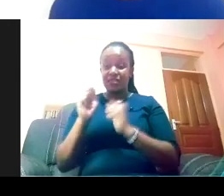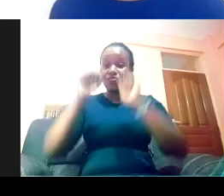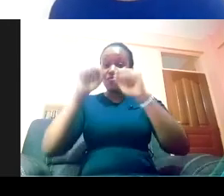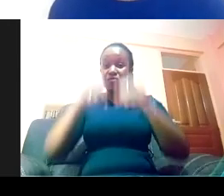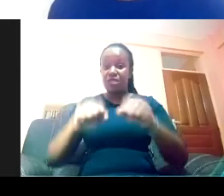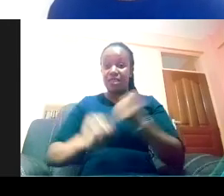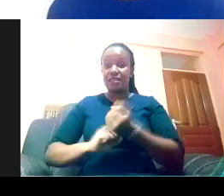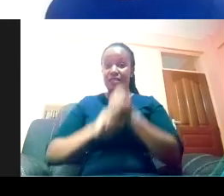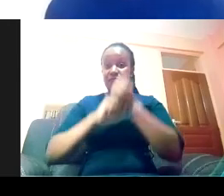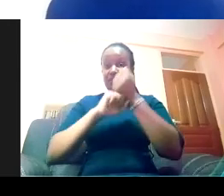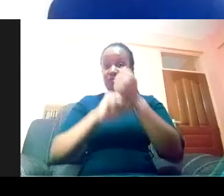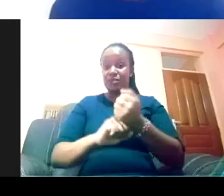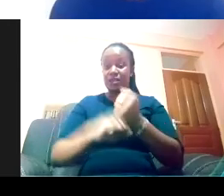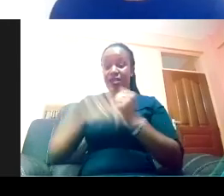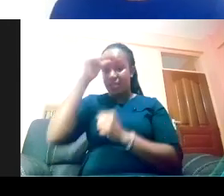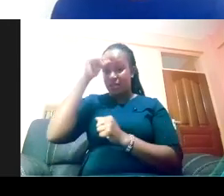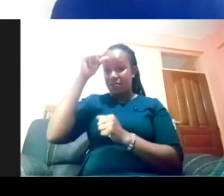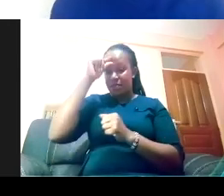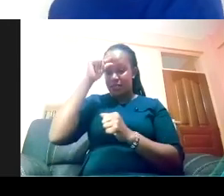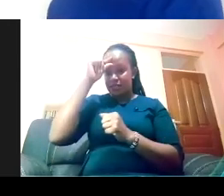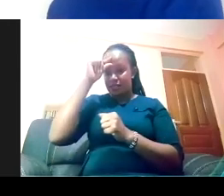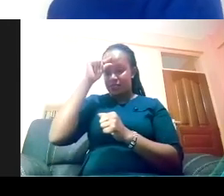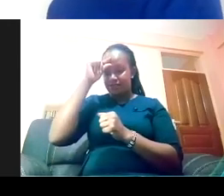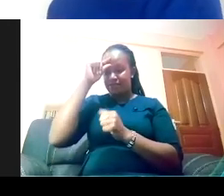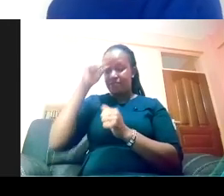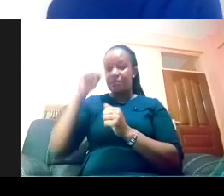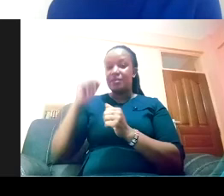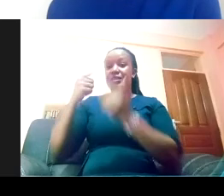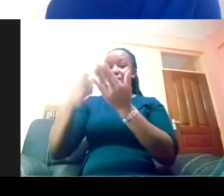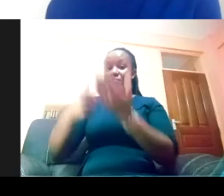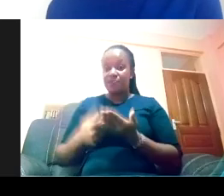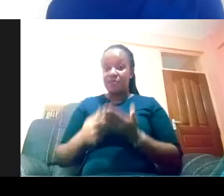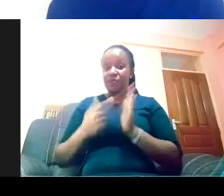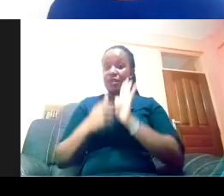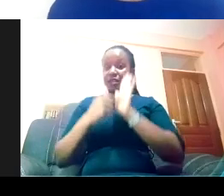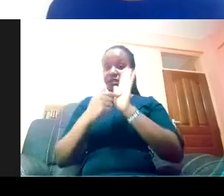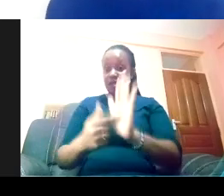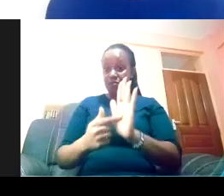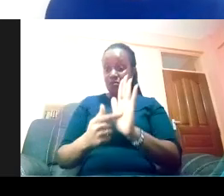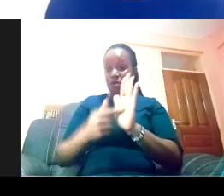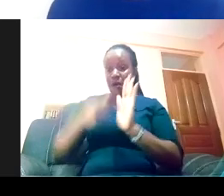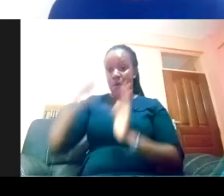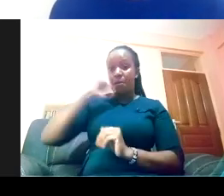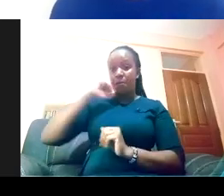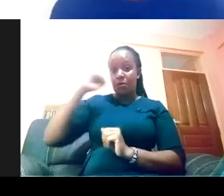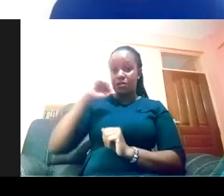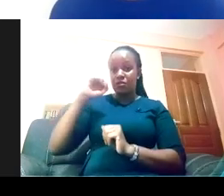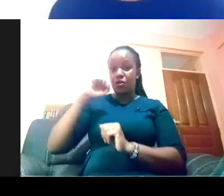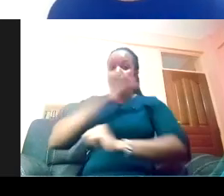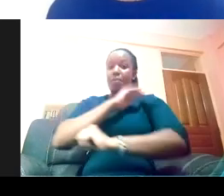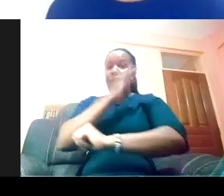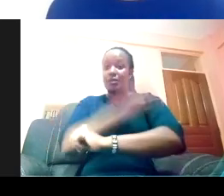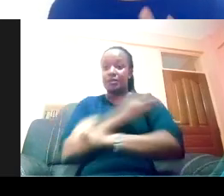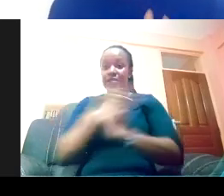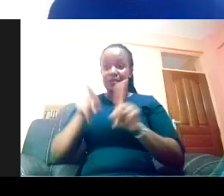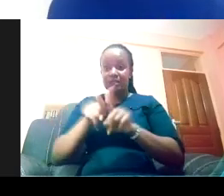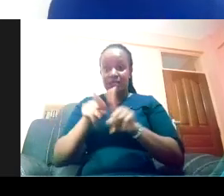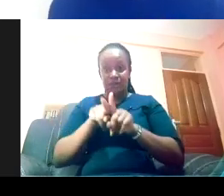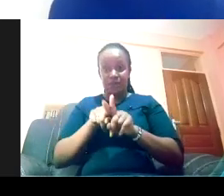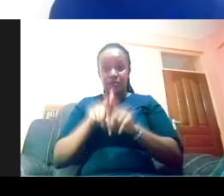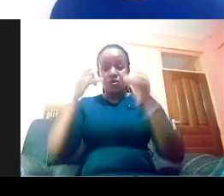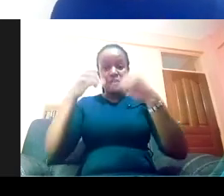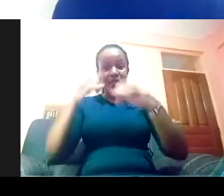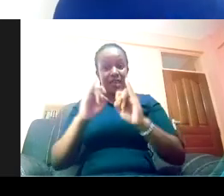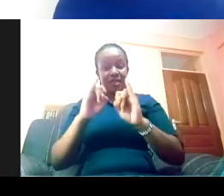reparations. And so you can support political policies like this, and you can also, in terms of the anti-Black